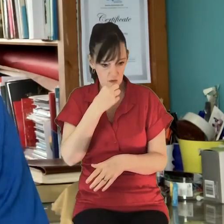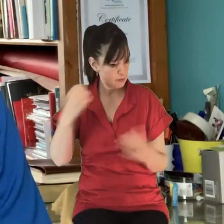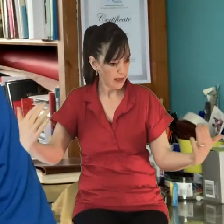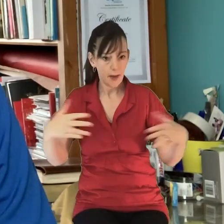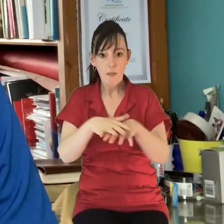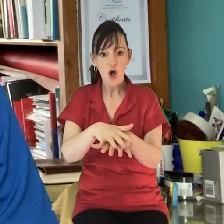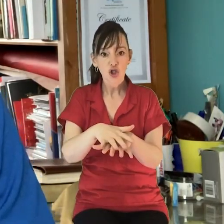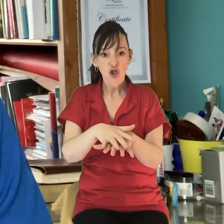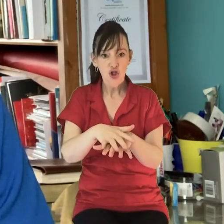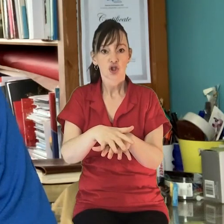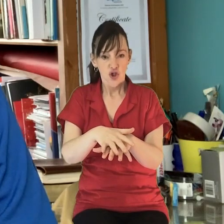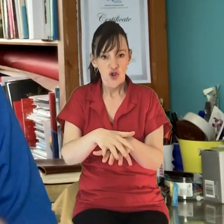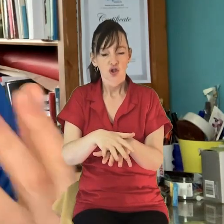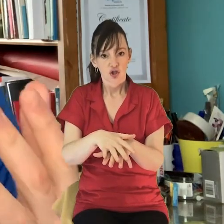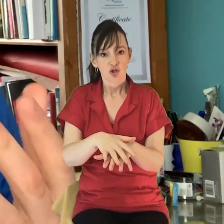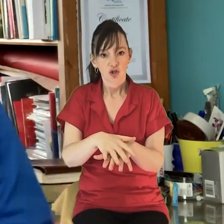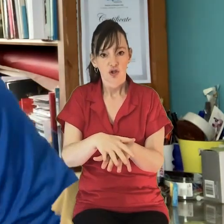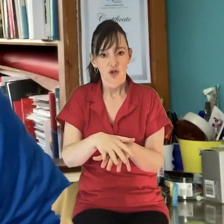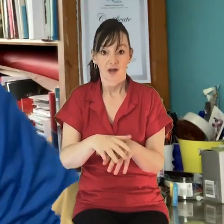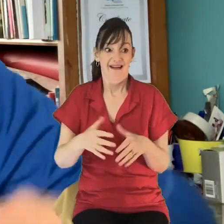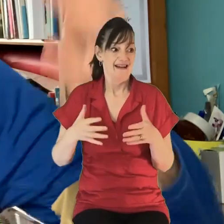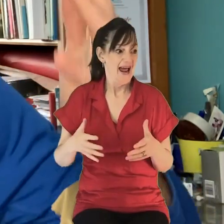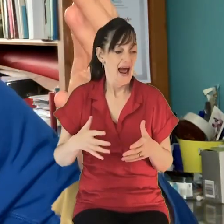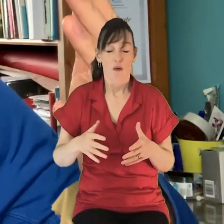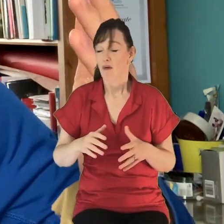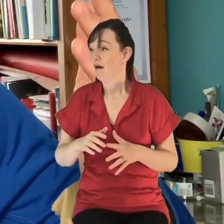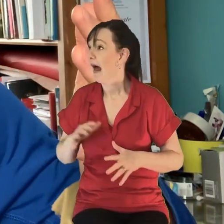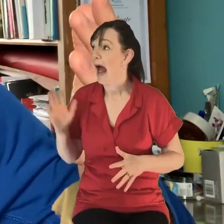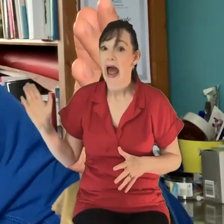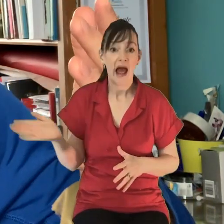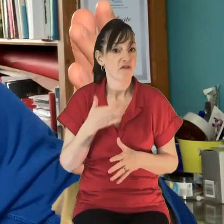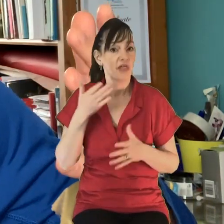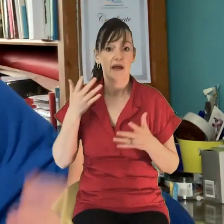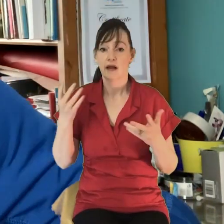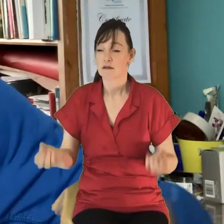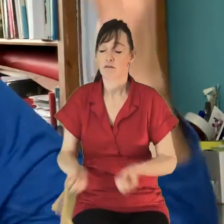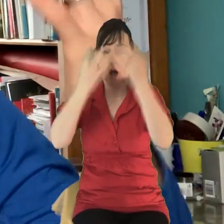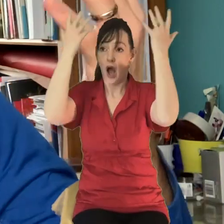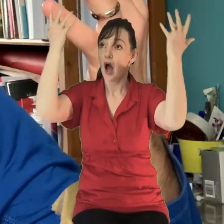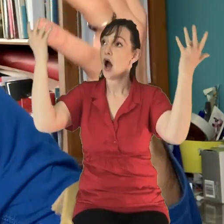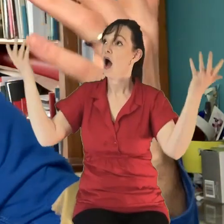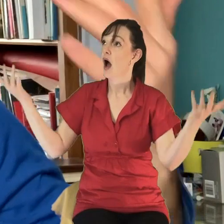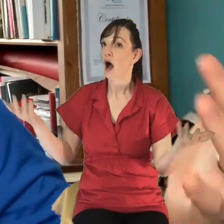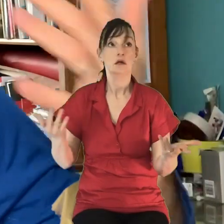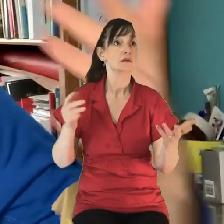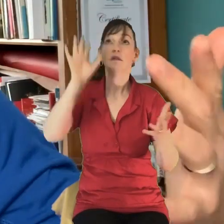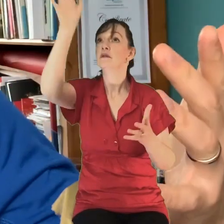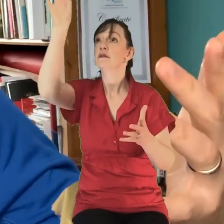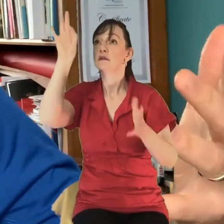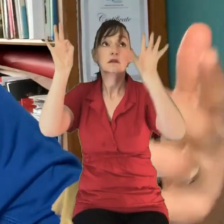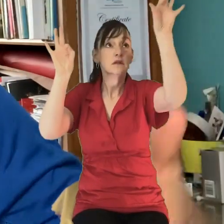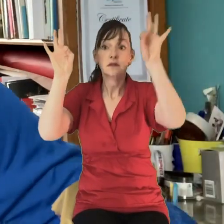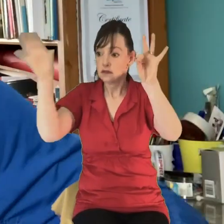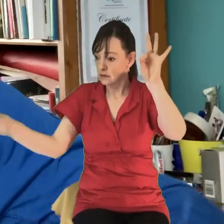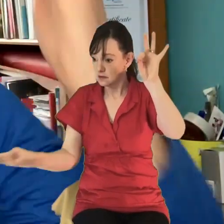and joining together. Because this is a time where, you know, we're all throwing everything up in the air. Everything's been thrown up in the air and we're kind of seeing where it